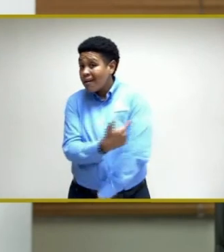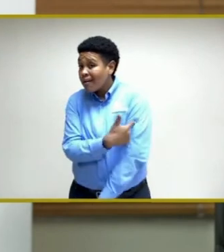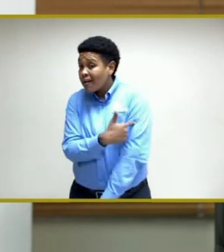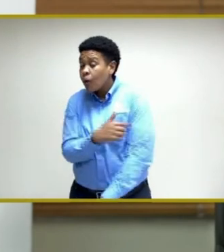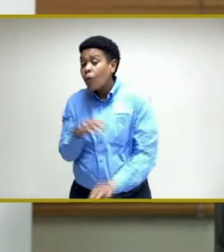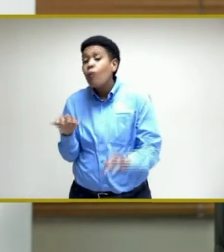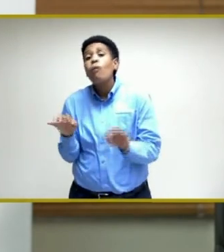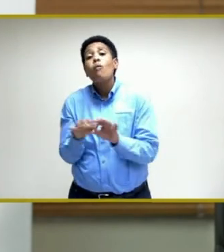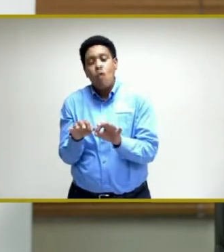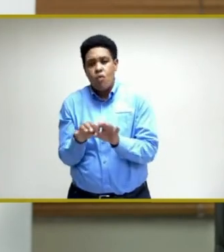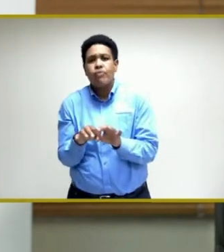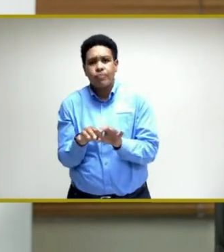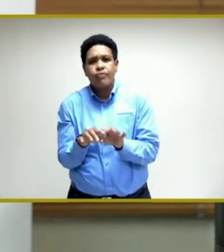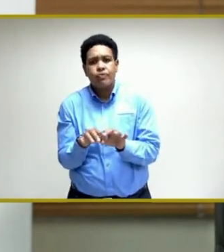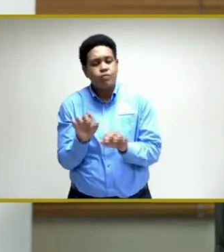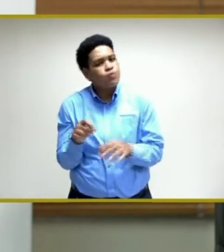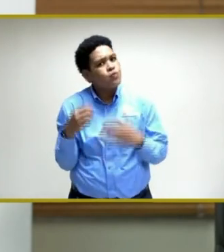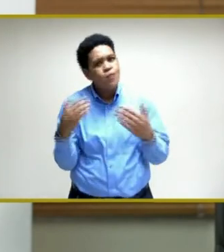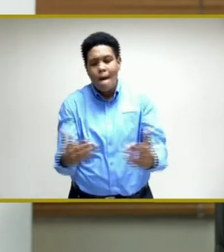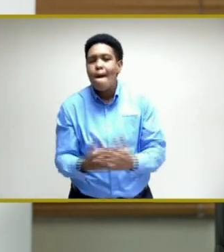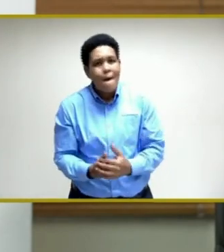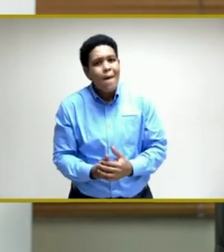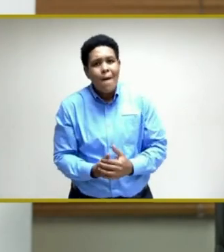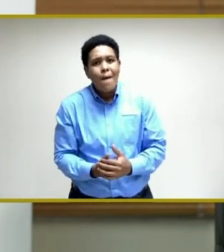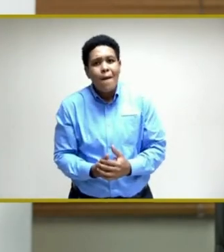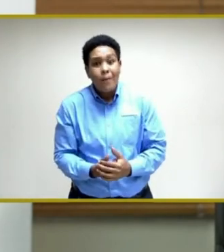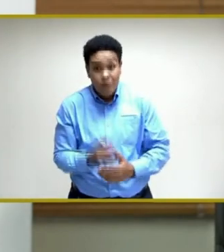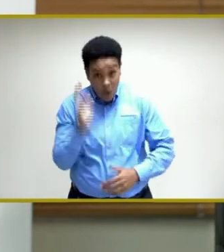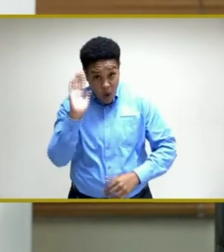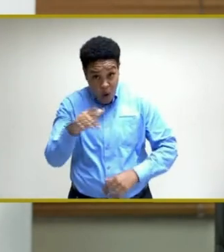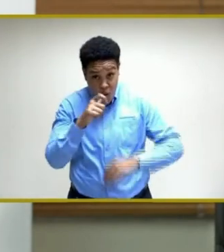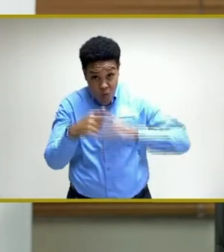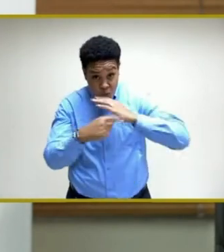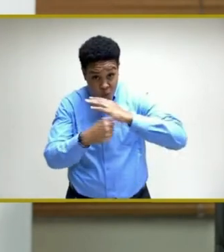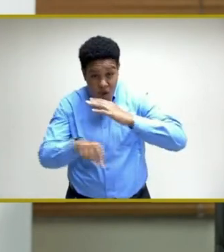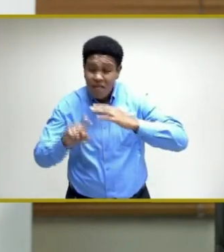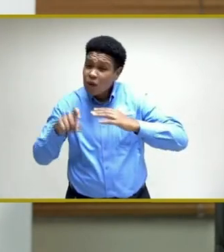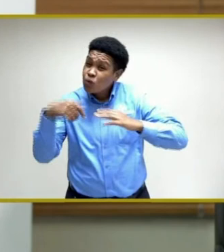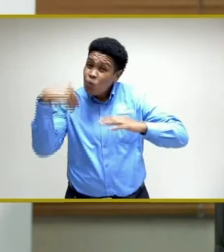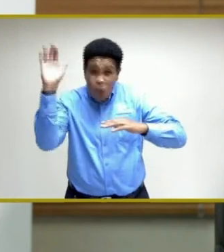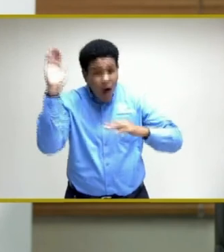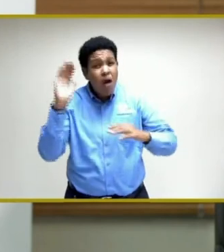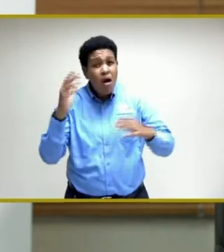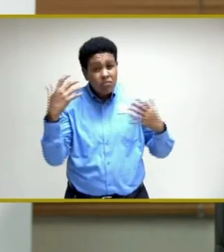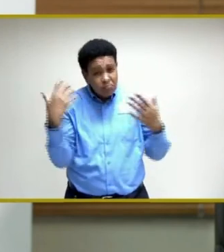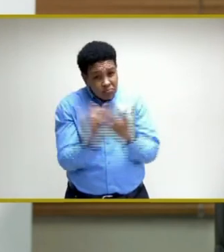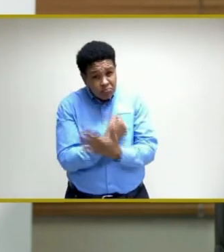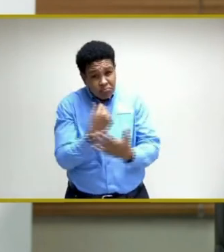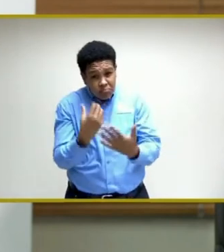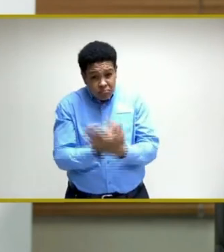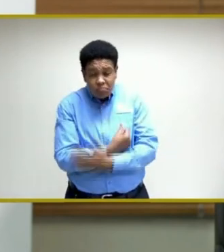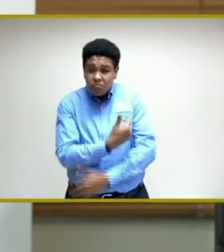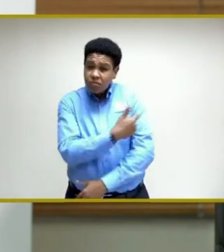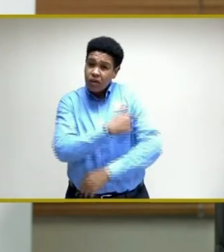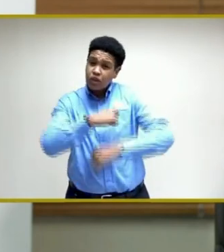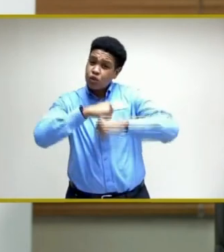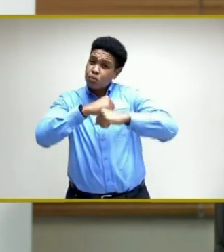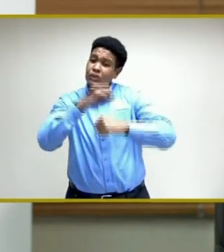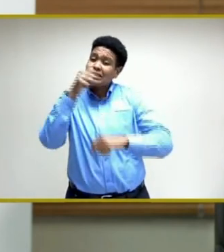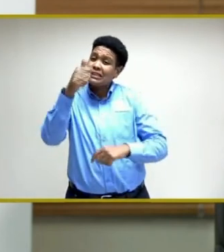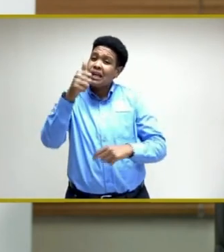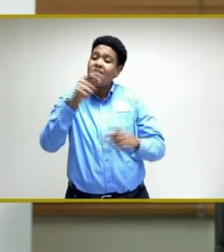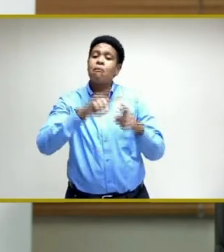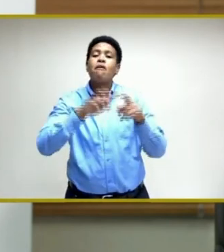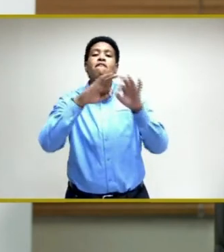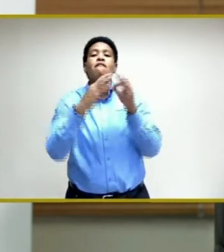qualify should go out and get the vaccine to protect themselves, their families, and